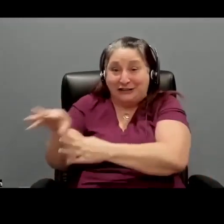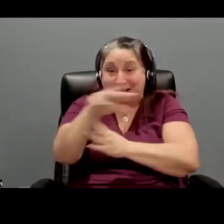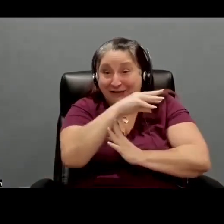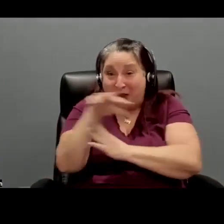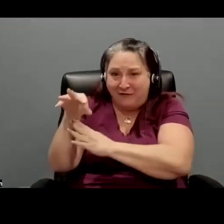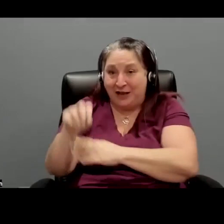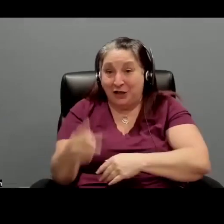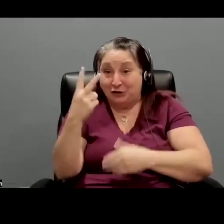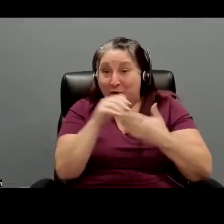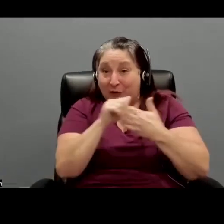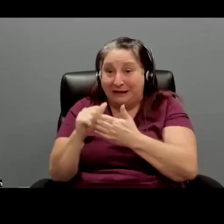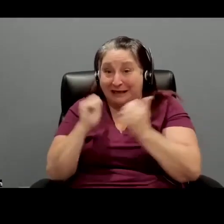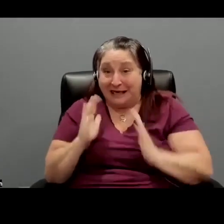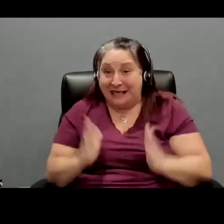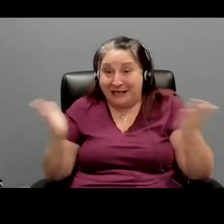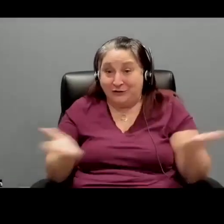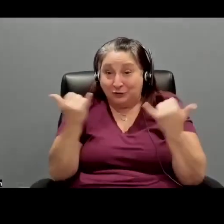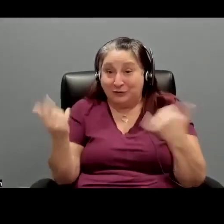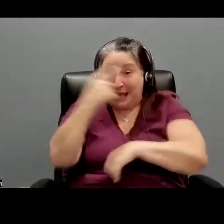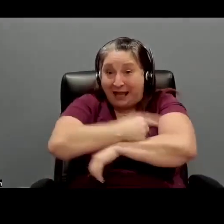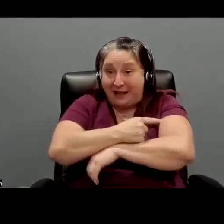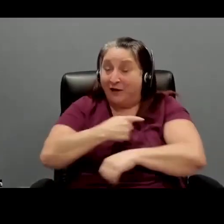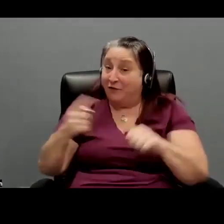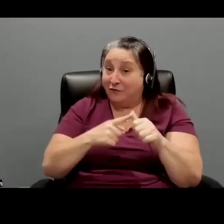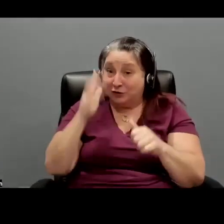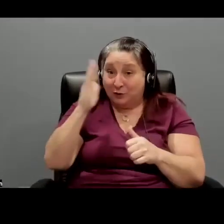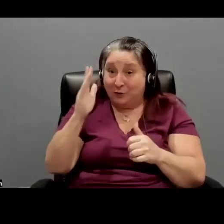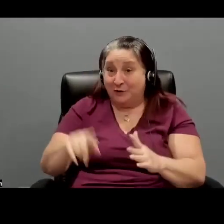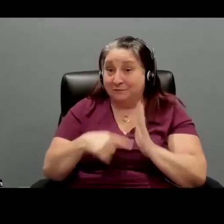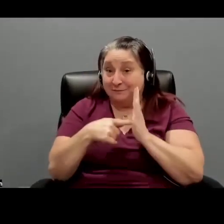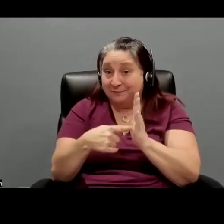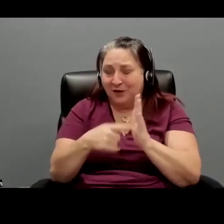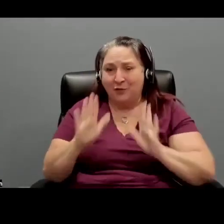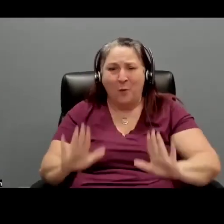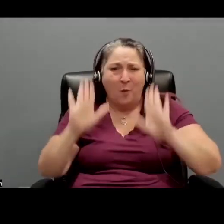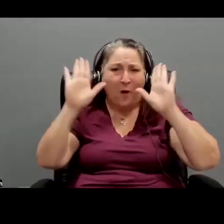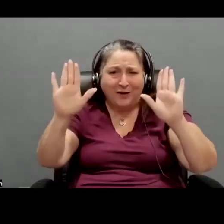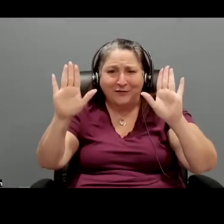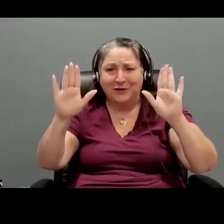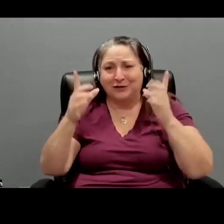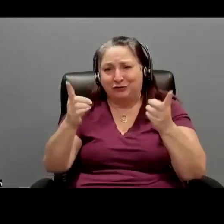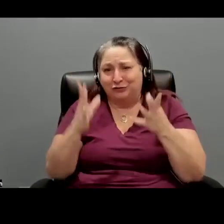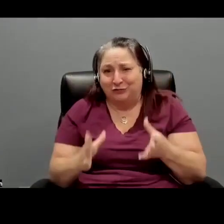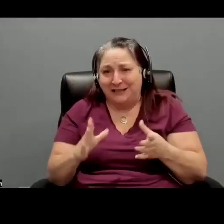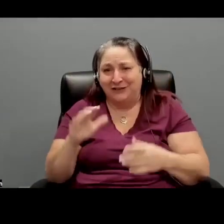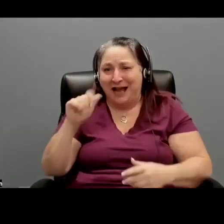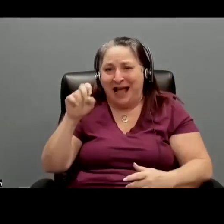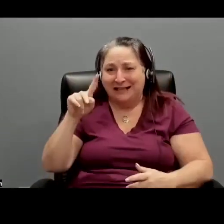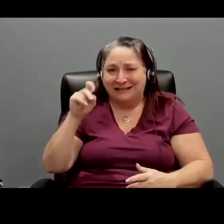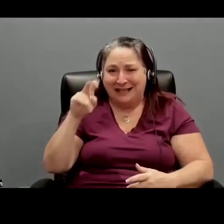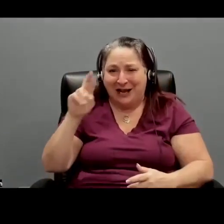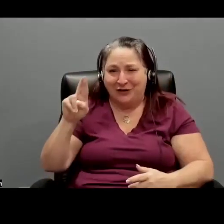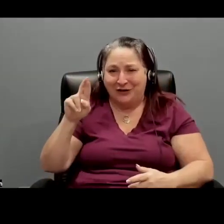two leads here today. And we're going to first bring on the wonderful director, Alexander Yellen,